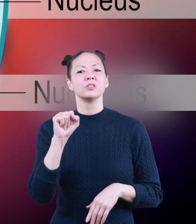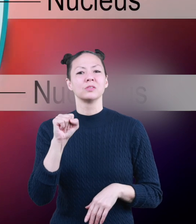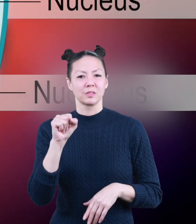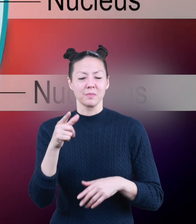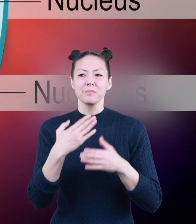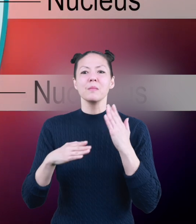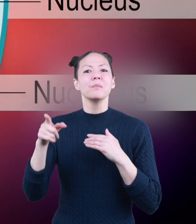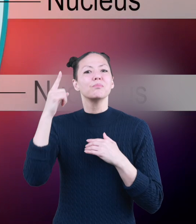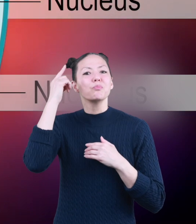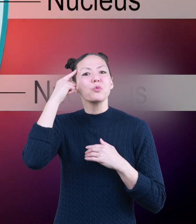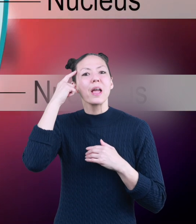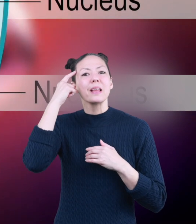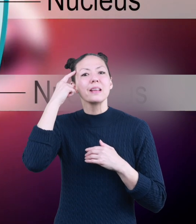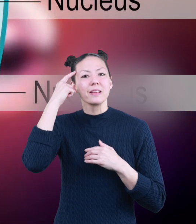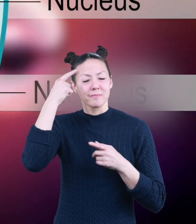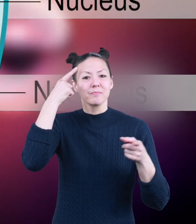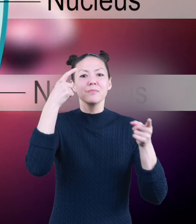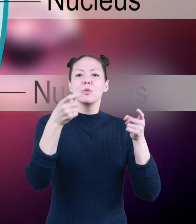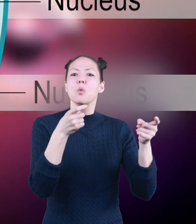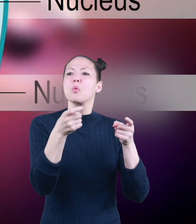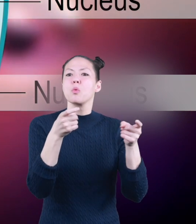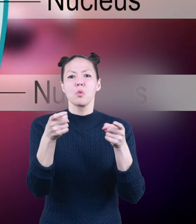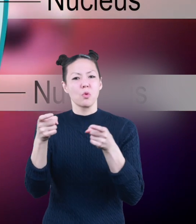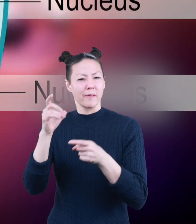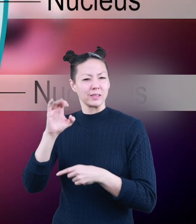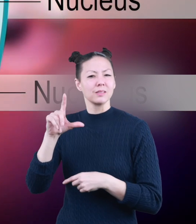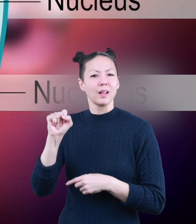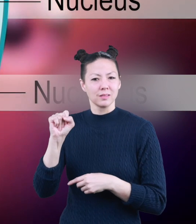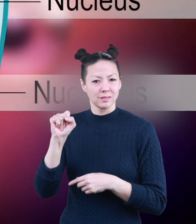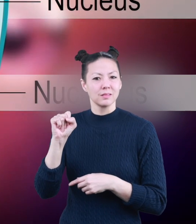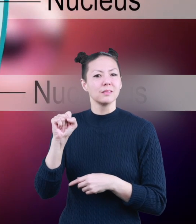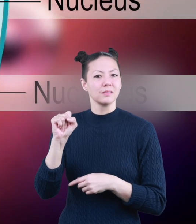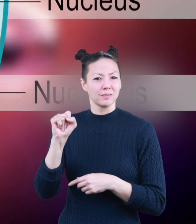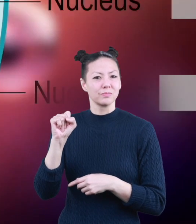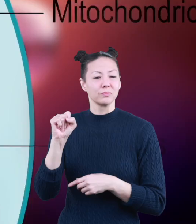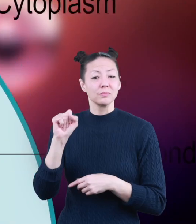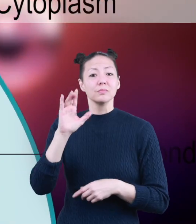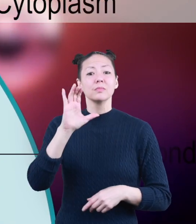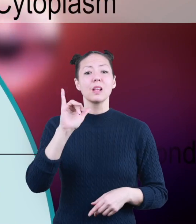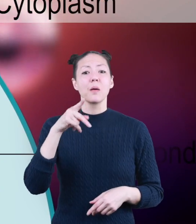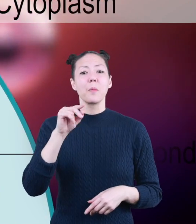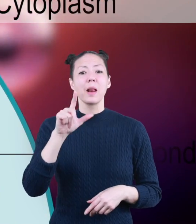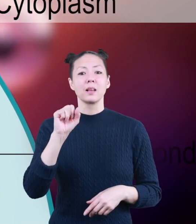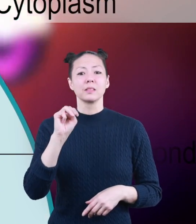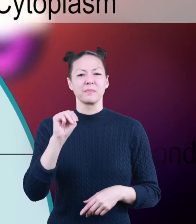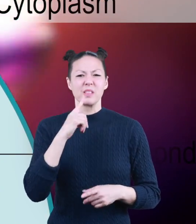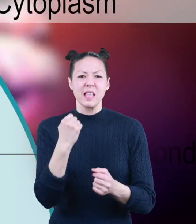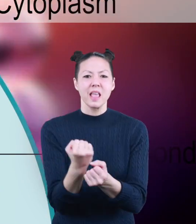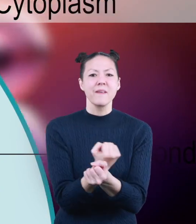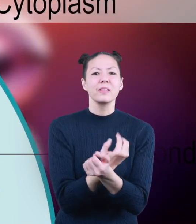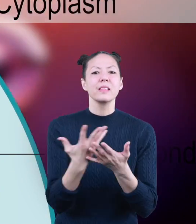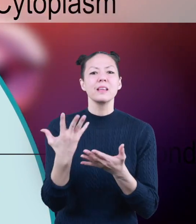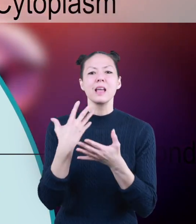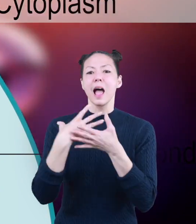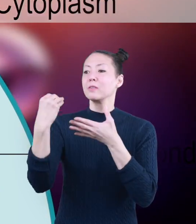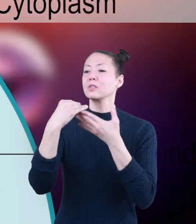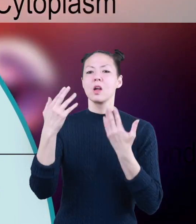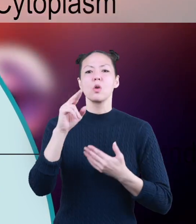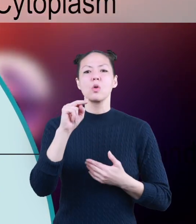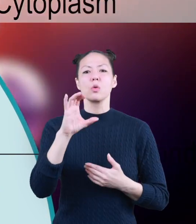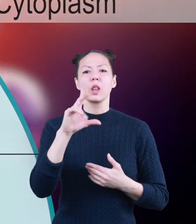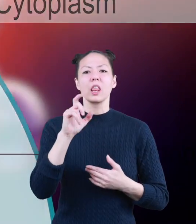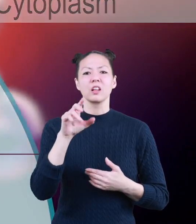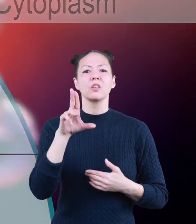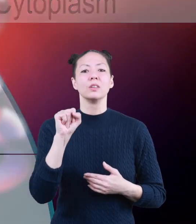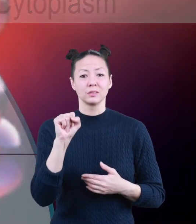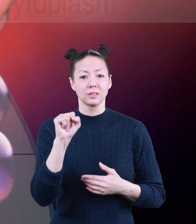is the brain of the cell, which basically means it controls the cell. Cytoplasm is everything outside